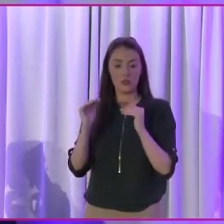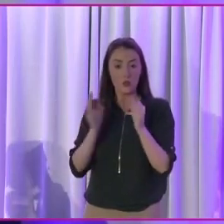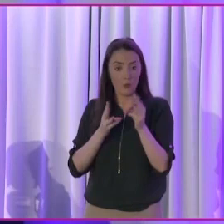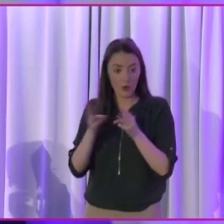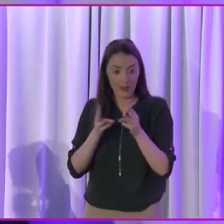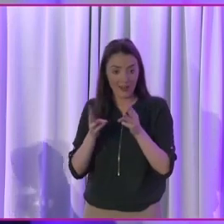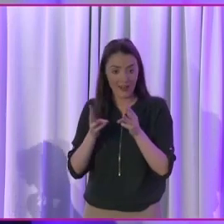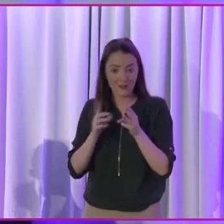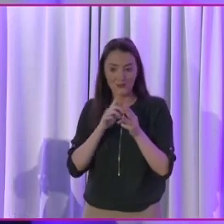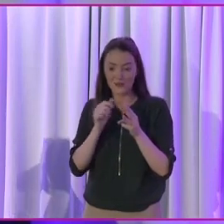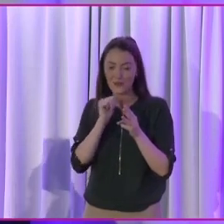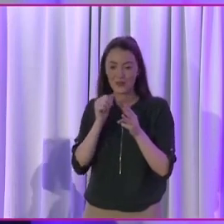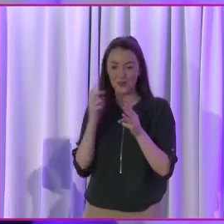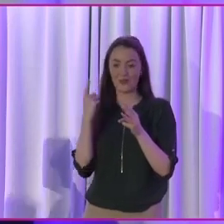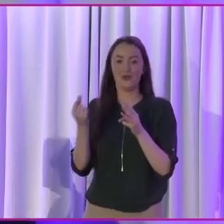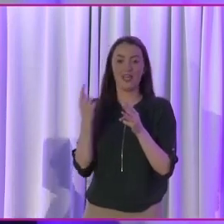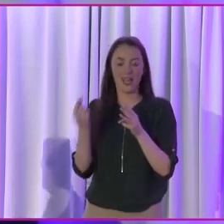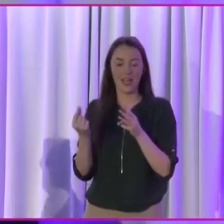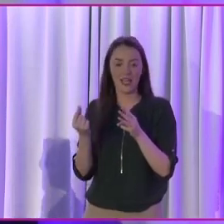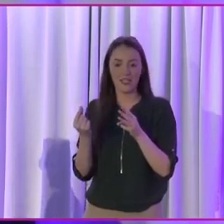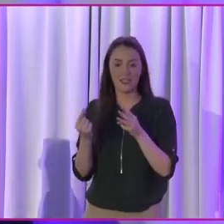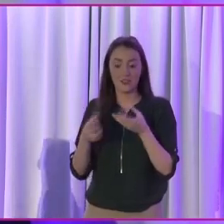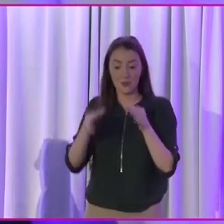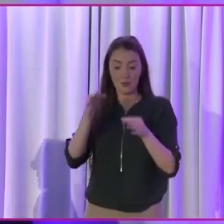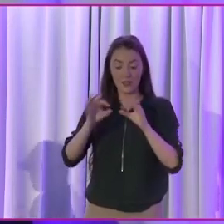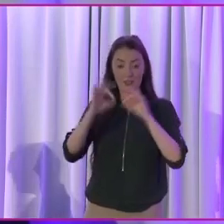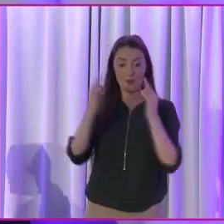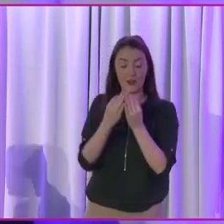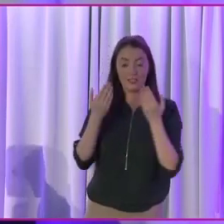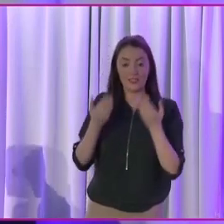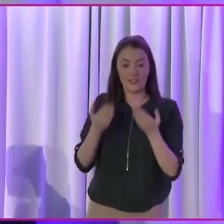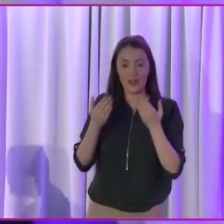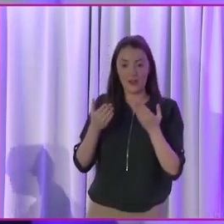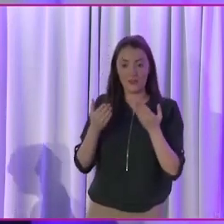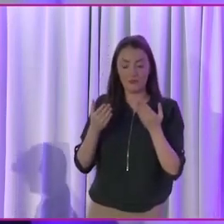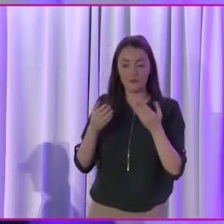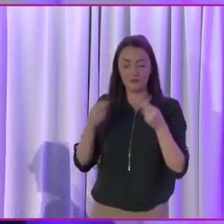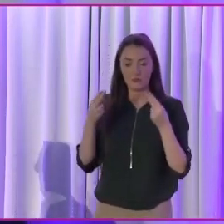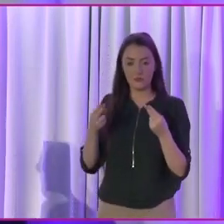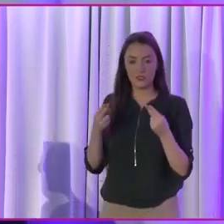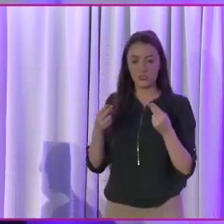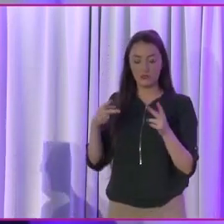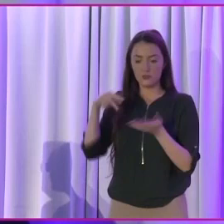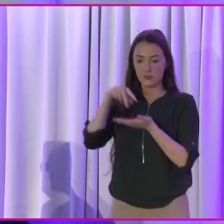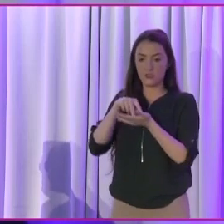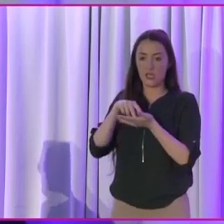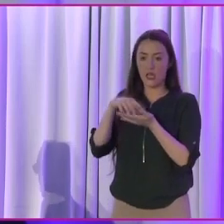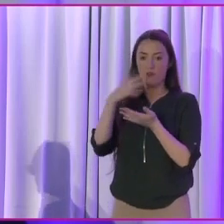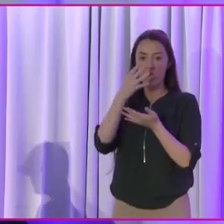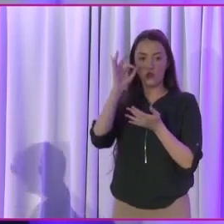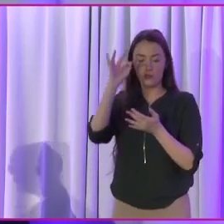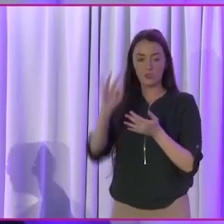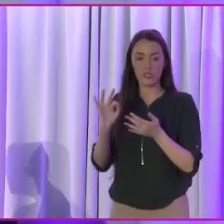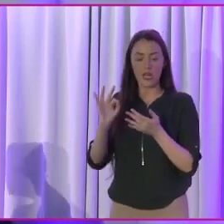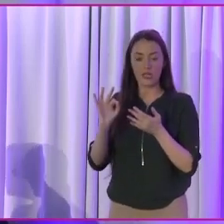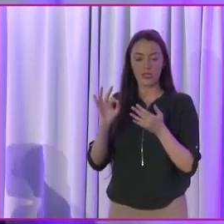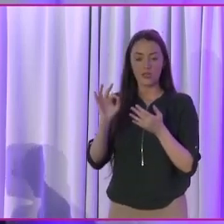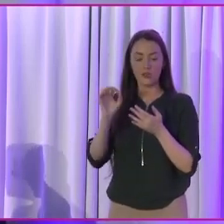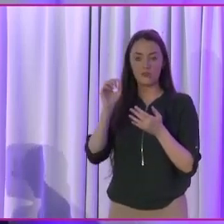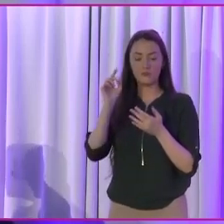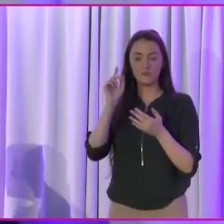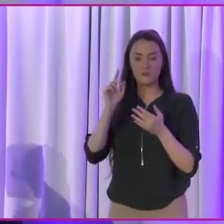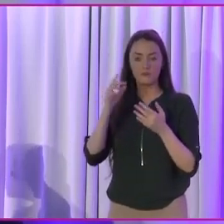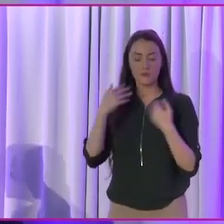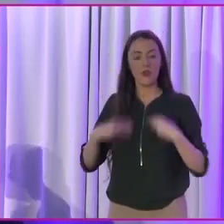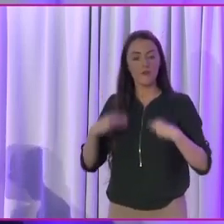we'd like, but at least the political parties now are put in a position where they have to run 40% female candidates, and if they